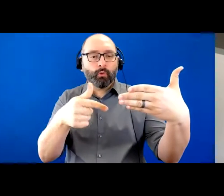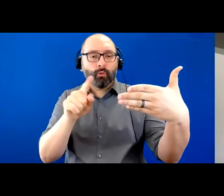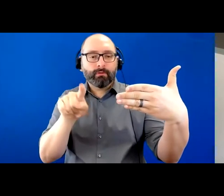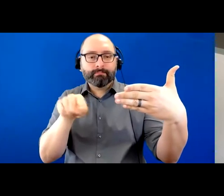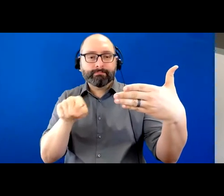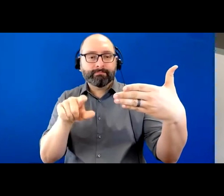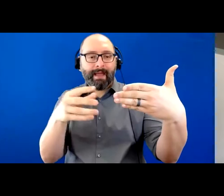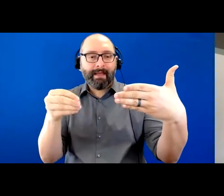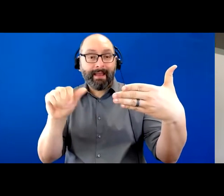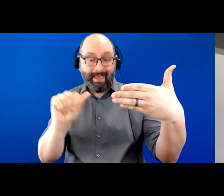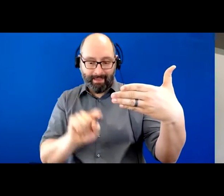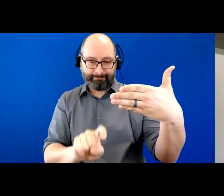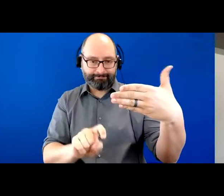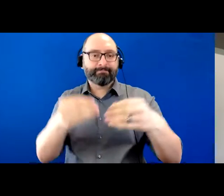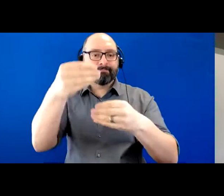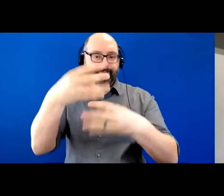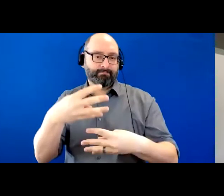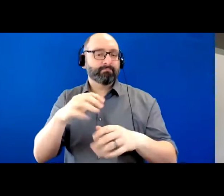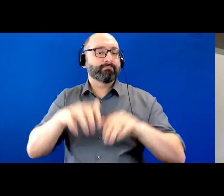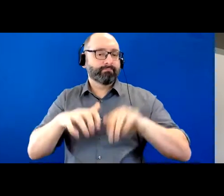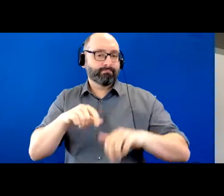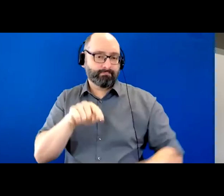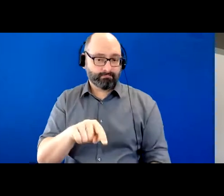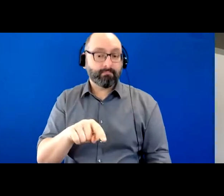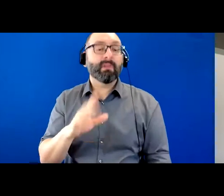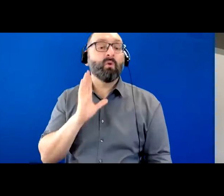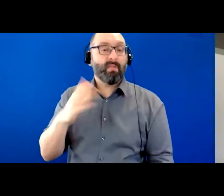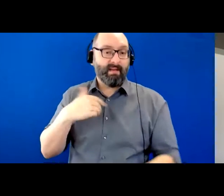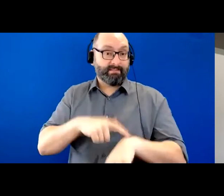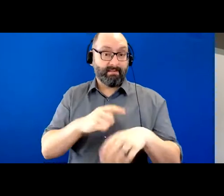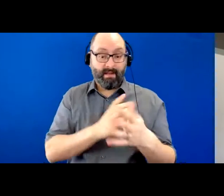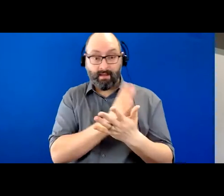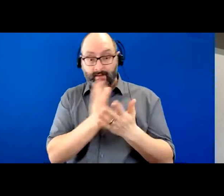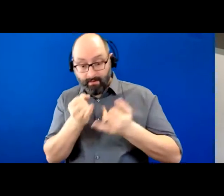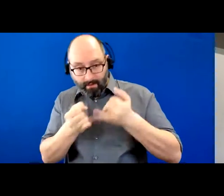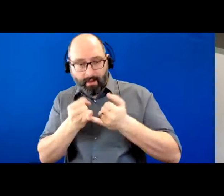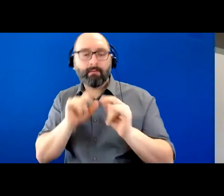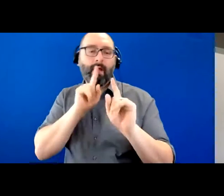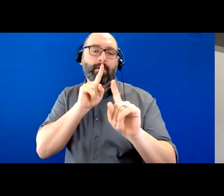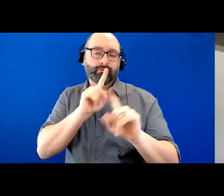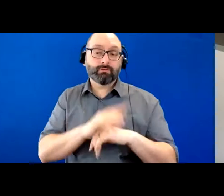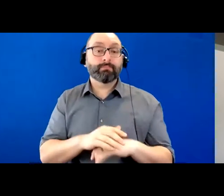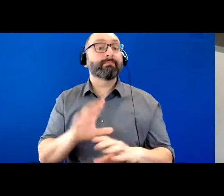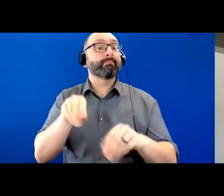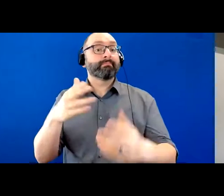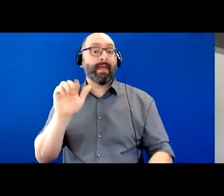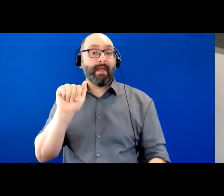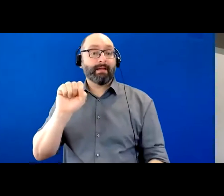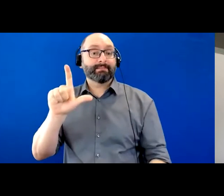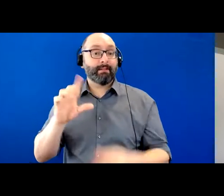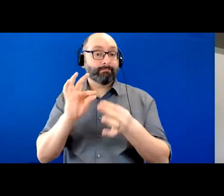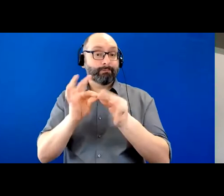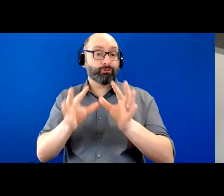&A button. We will have time at the end of today's talk to answer some of the questions. We are providing American Sign Language